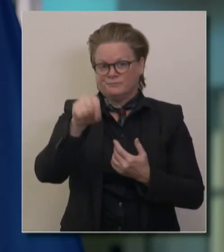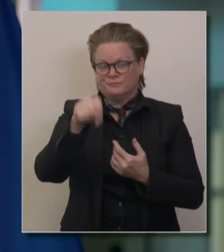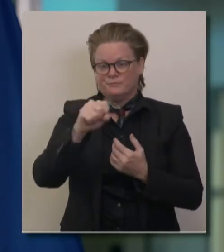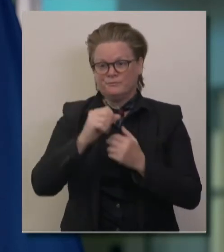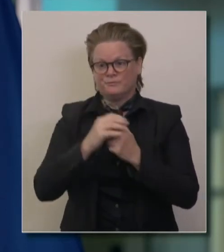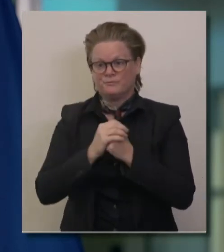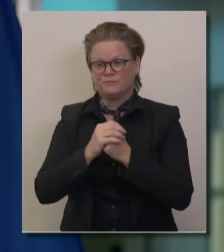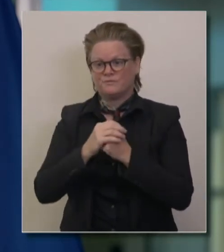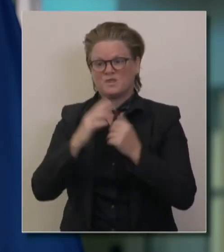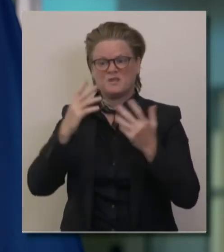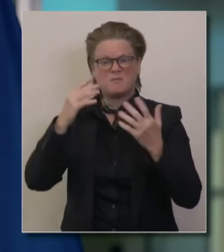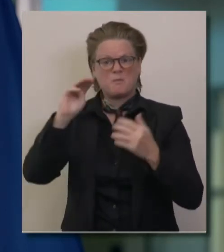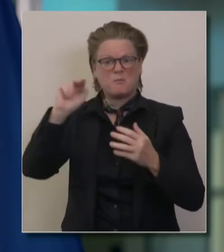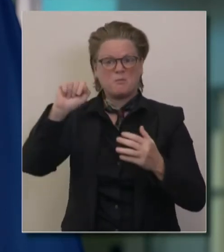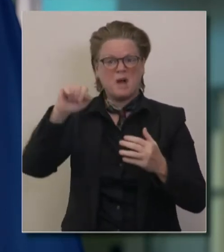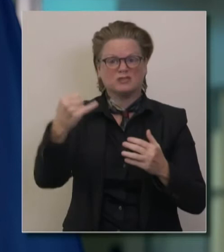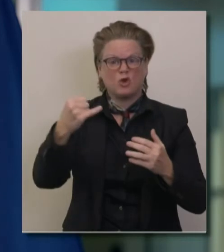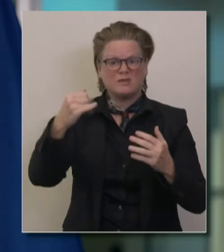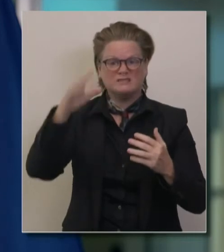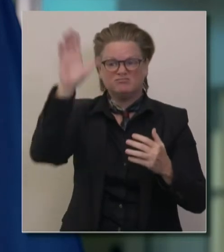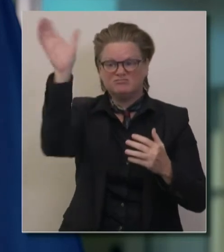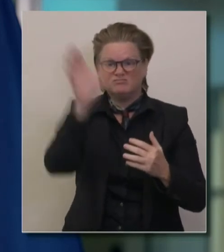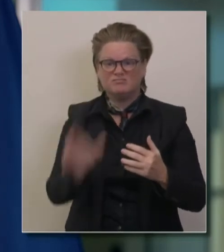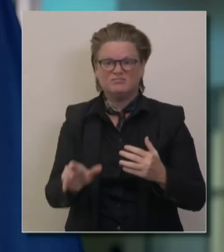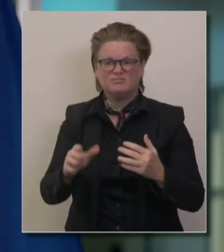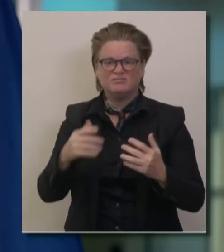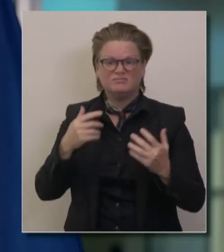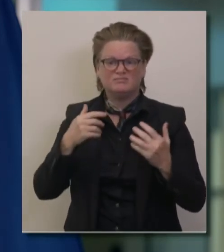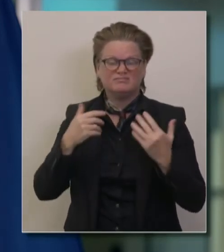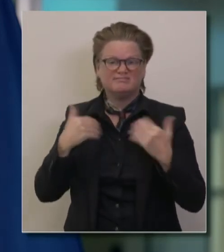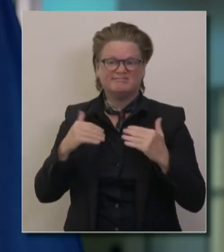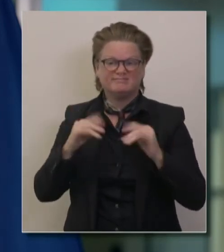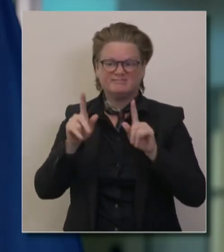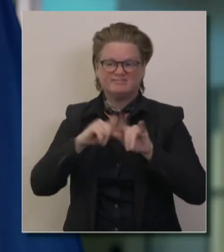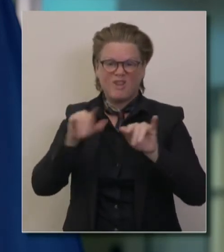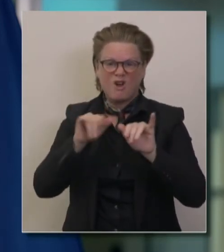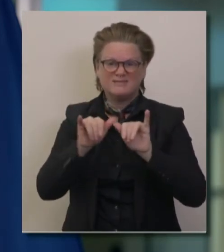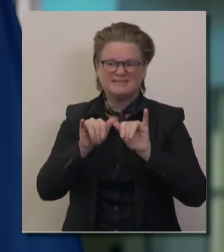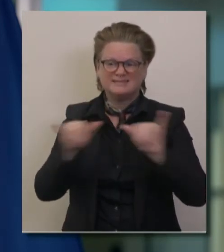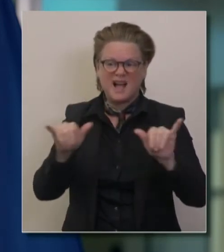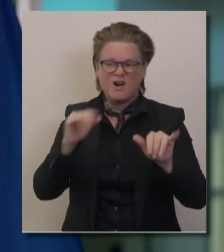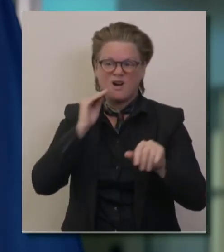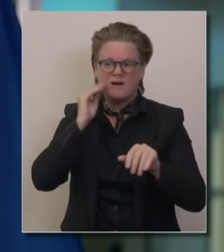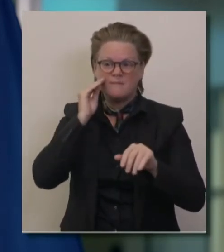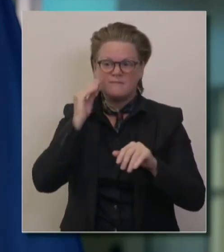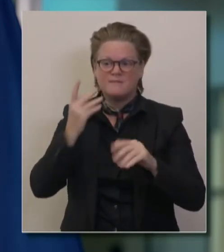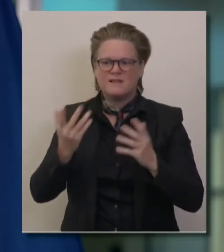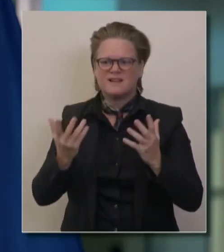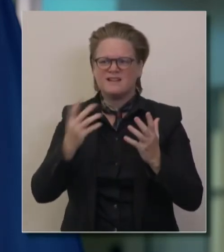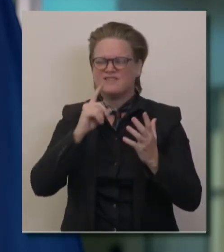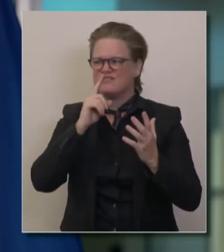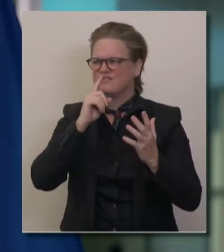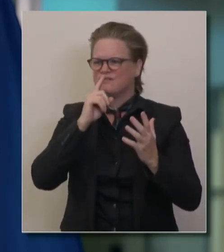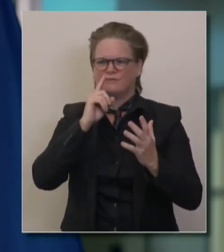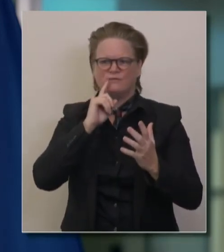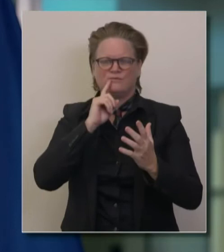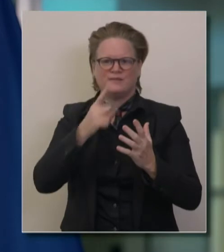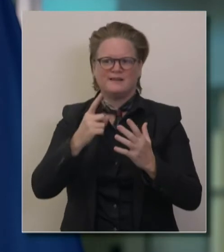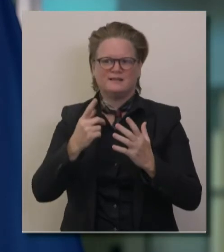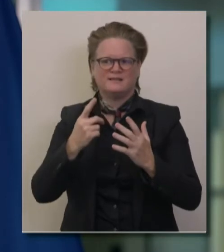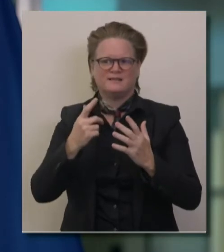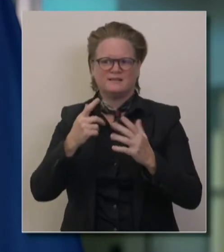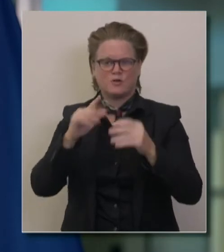let, uh, let, you know, let's disabuse ourselves that just because it's three out of five regions that somehow, uh, we are